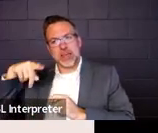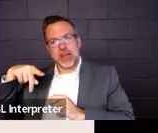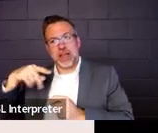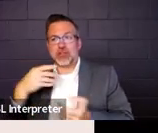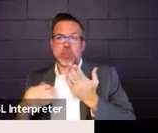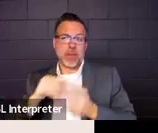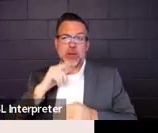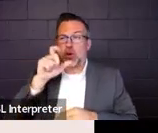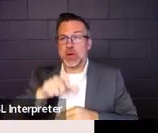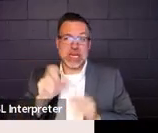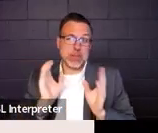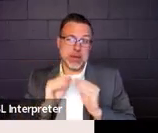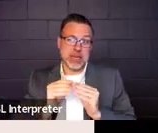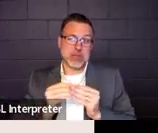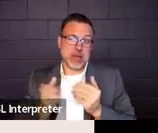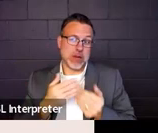anyway.